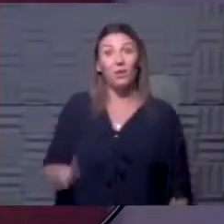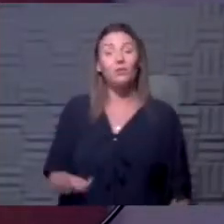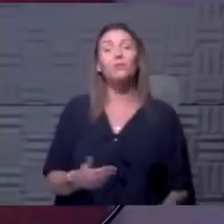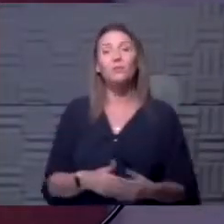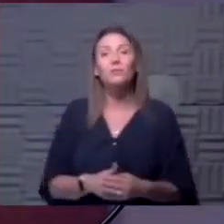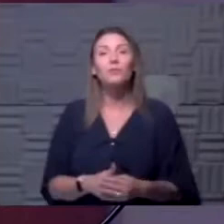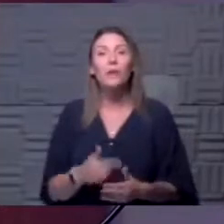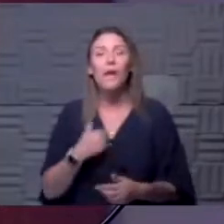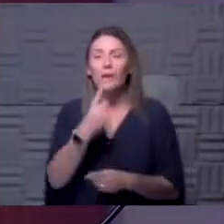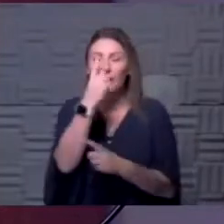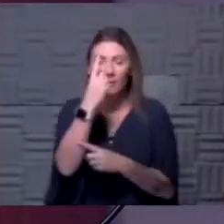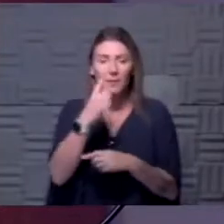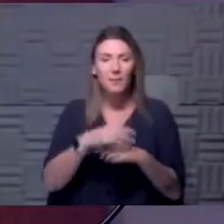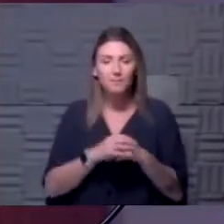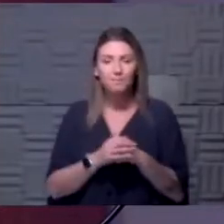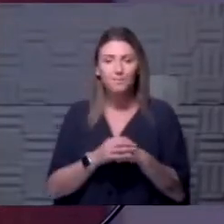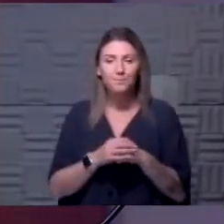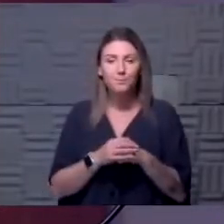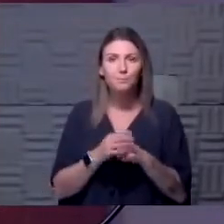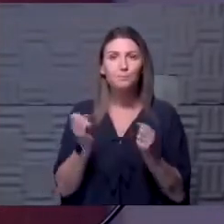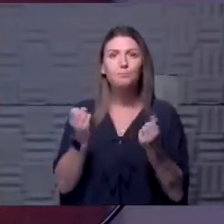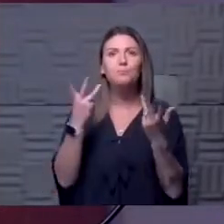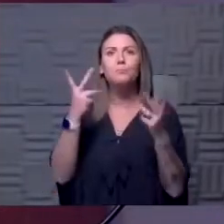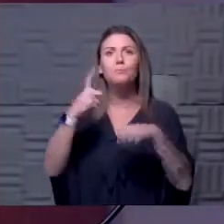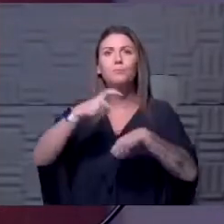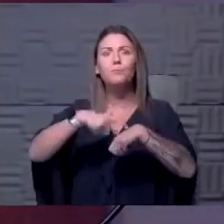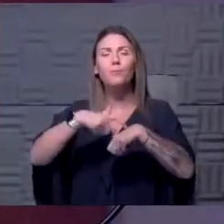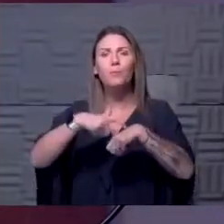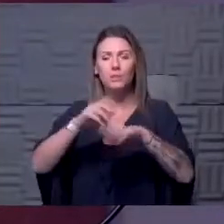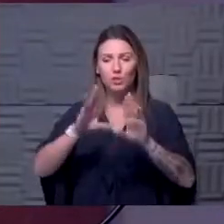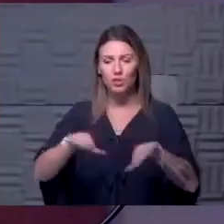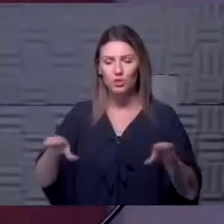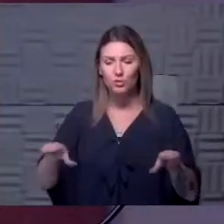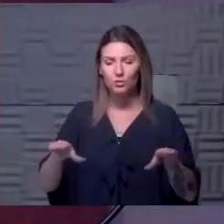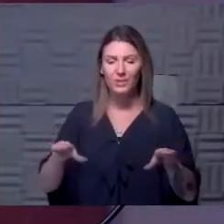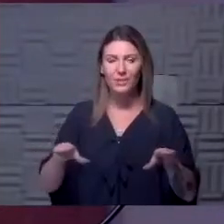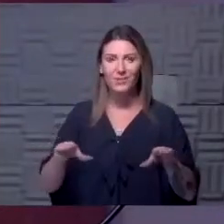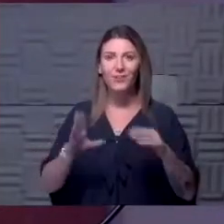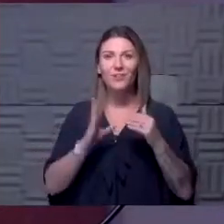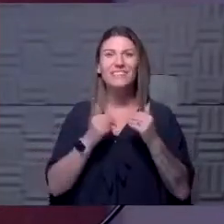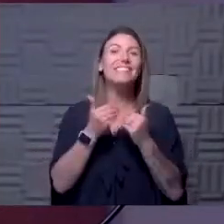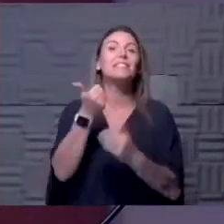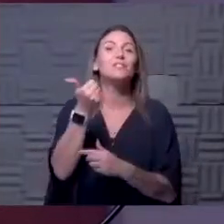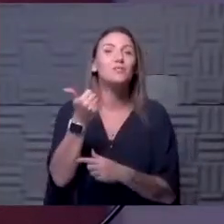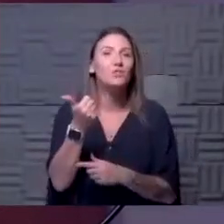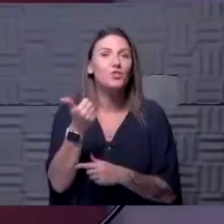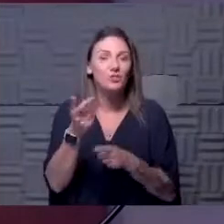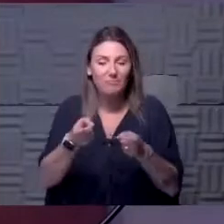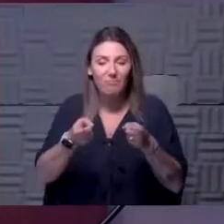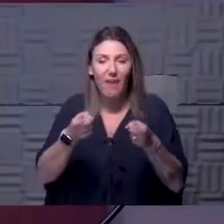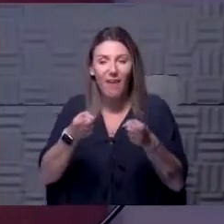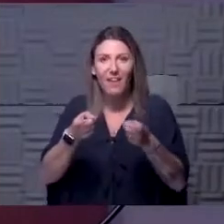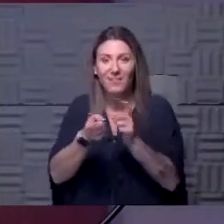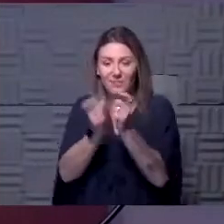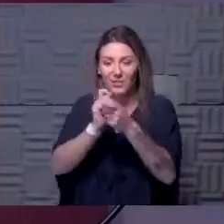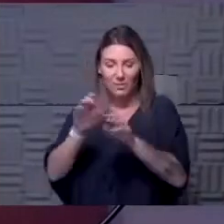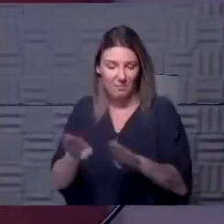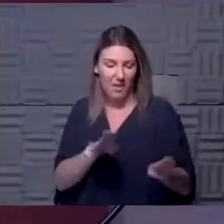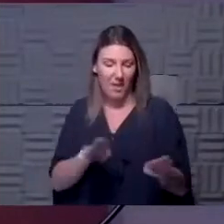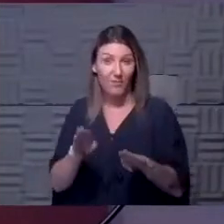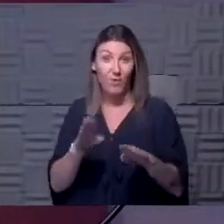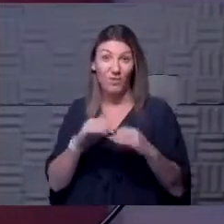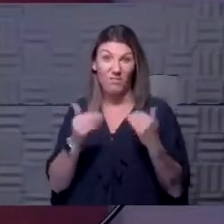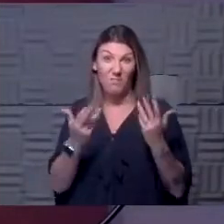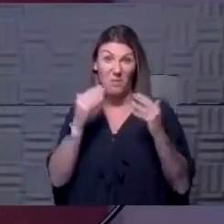And I do think that many times our children are easier to manage a change in behavior than